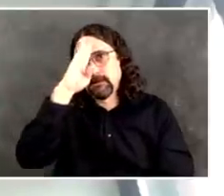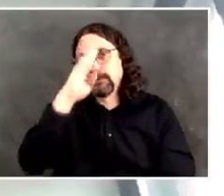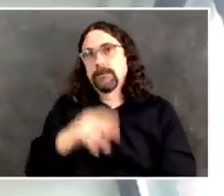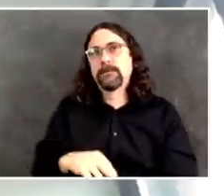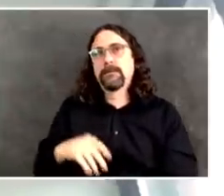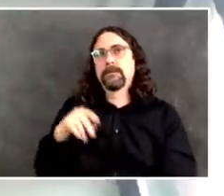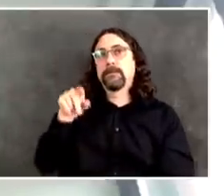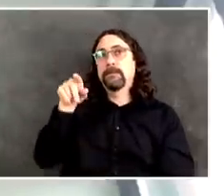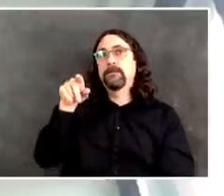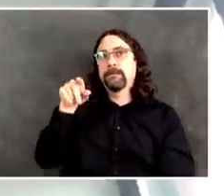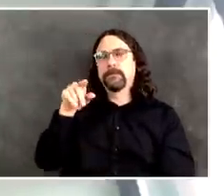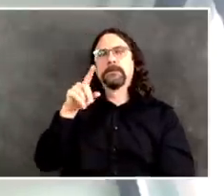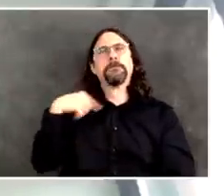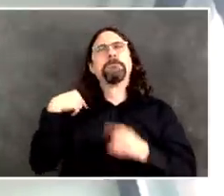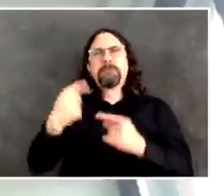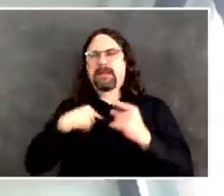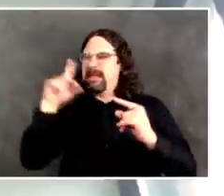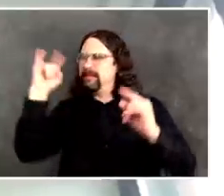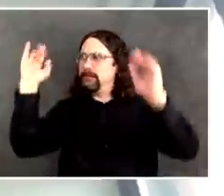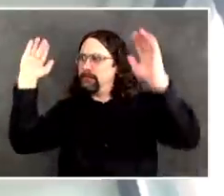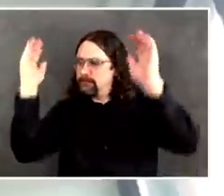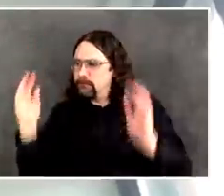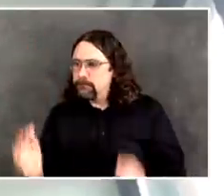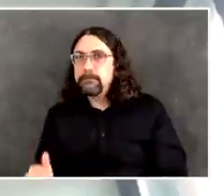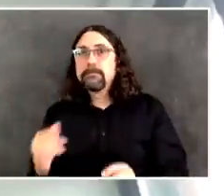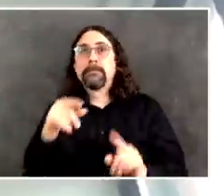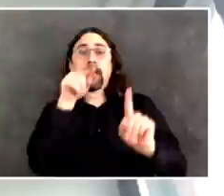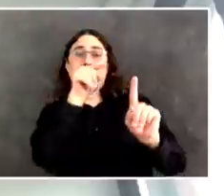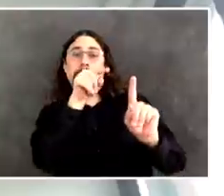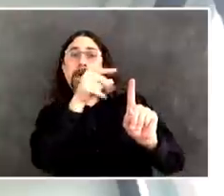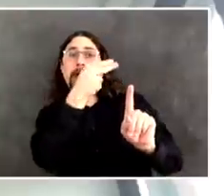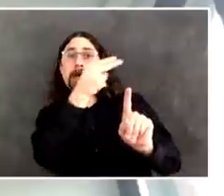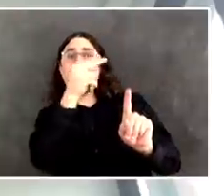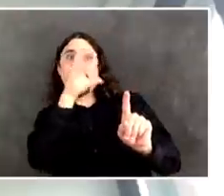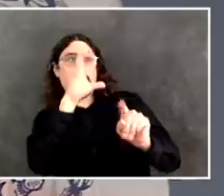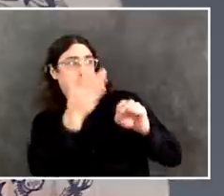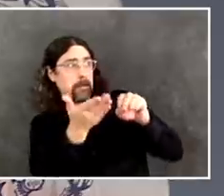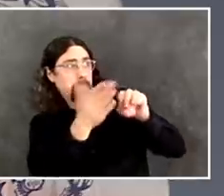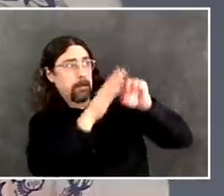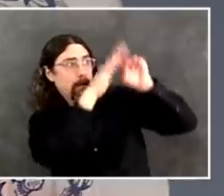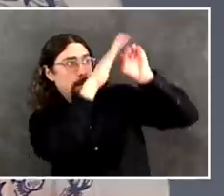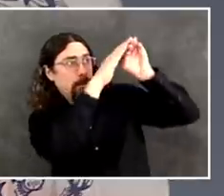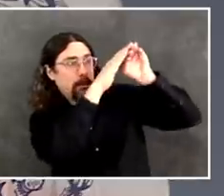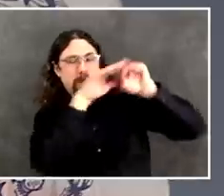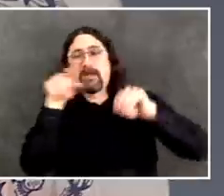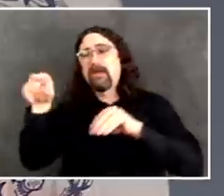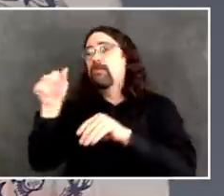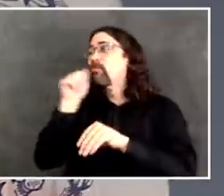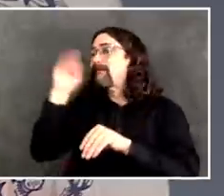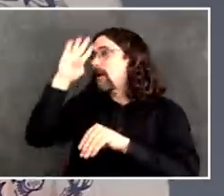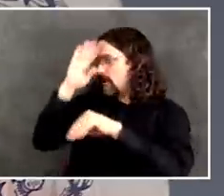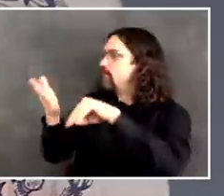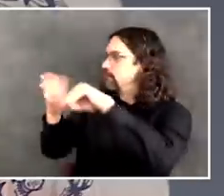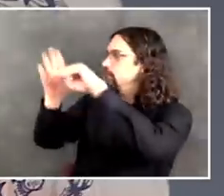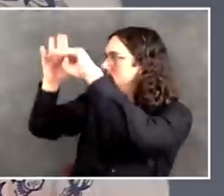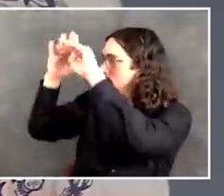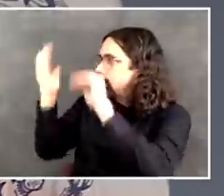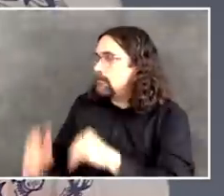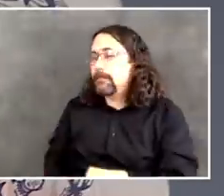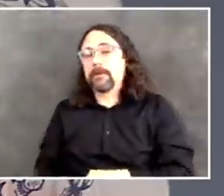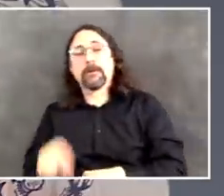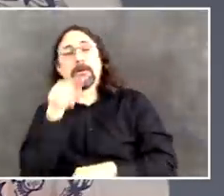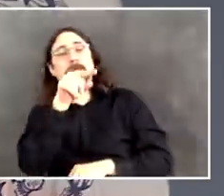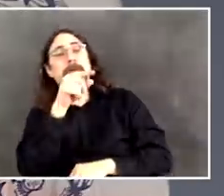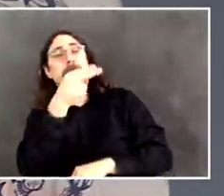going on in all hospitals in New York City. Thank you. Anna from the Daily News is up next. Oh, continue. Can I clarify one?